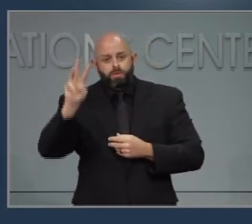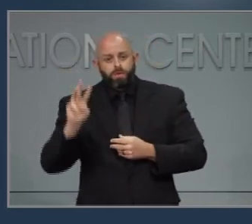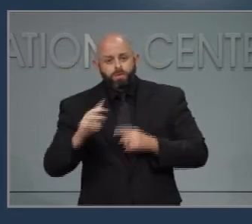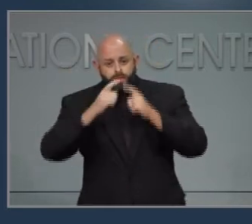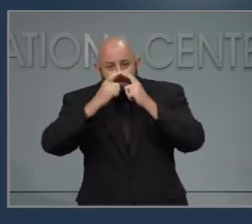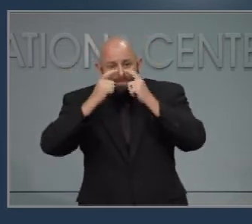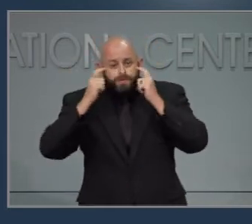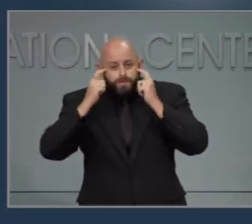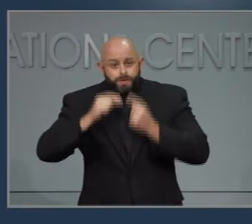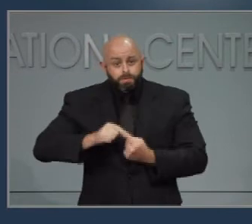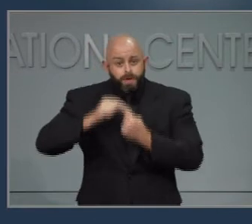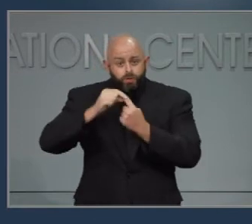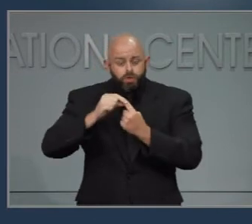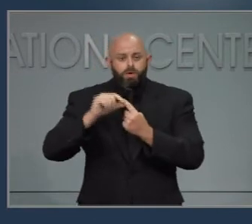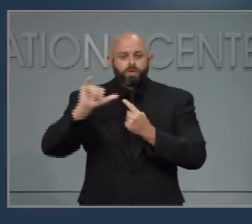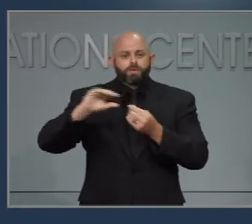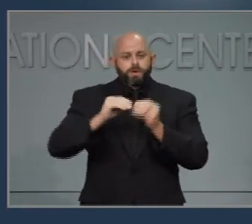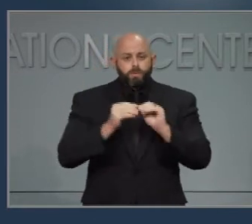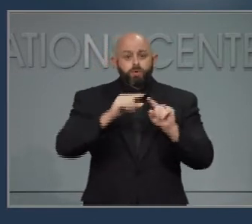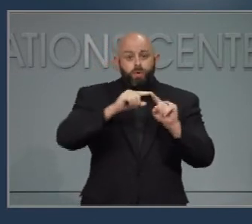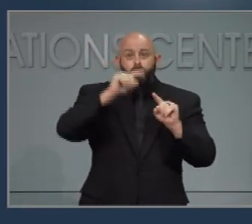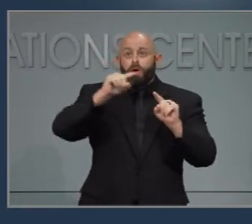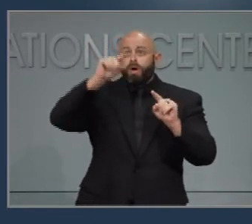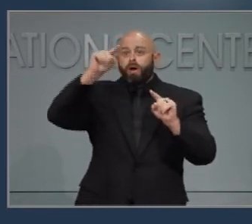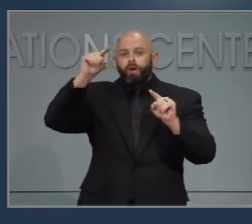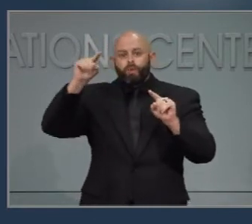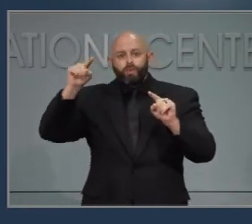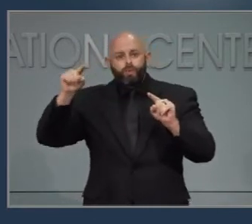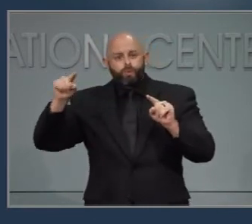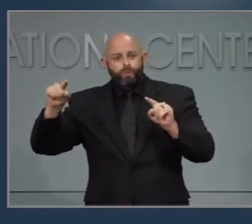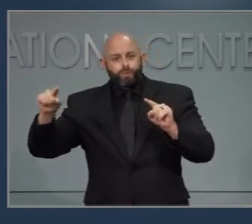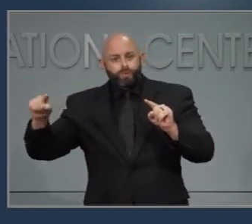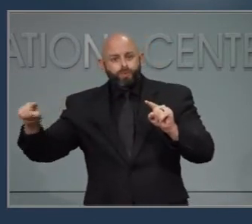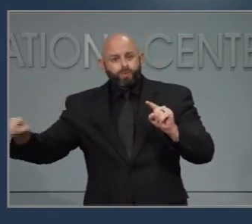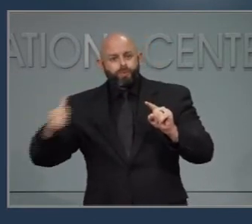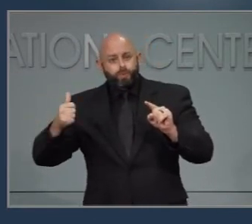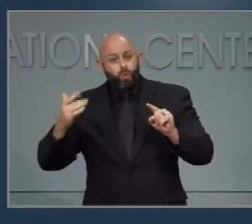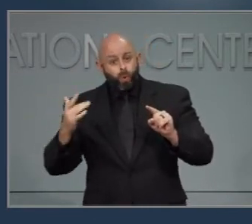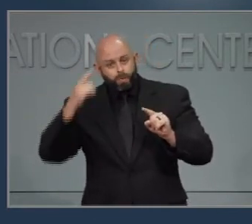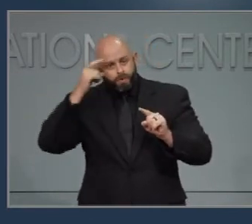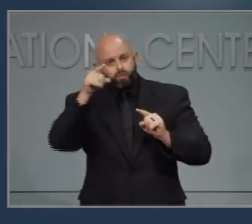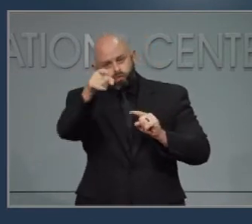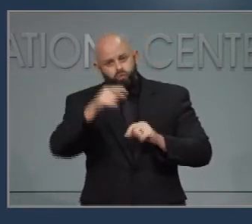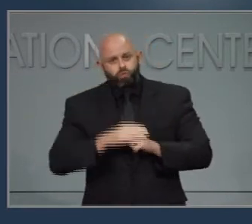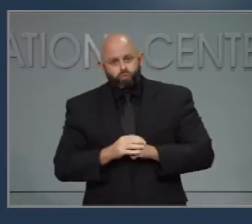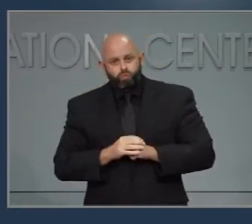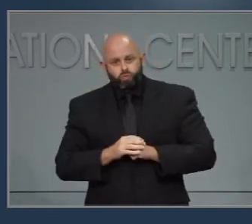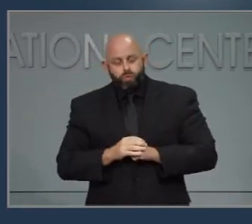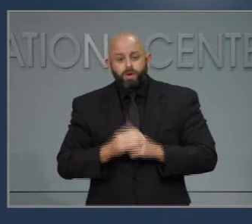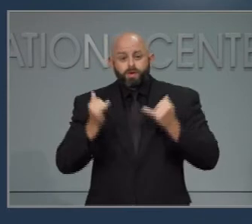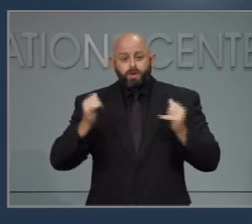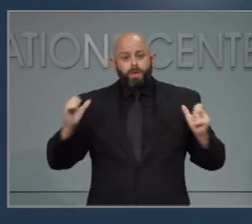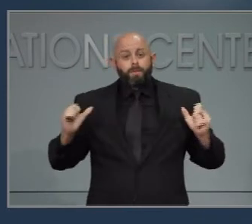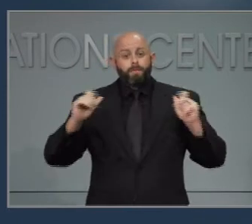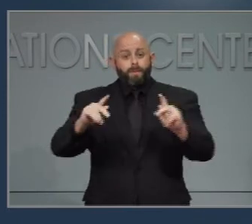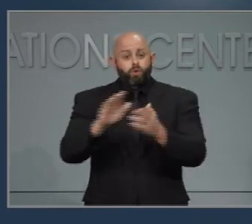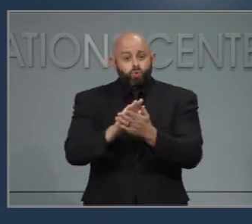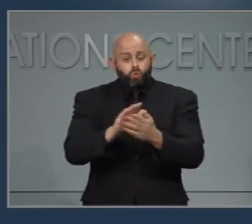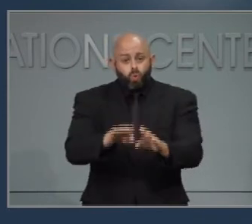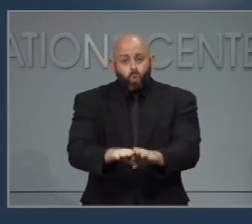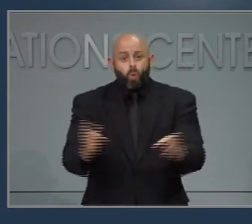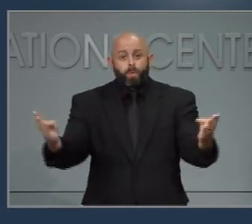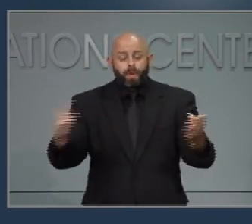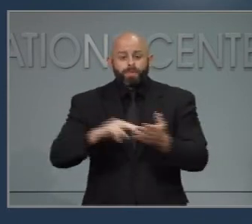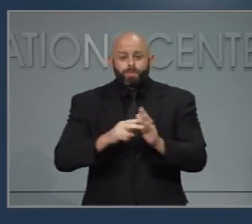we saw those trends stabilize and begin to move downward. While the back-to-school season provided new opportunities